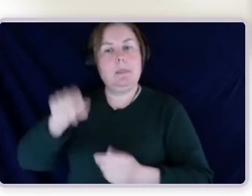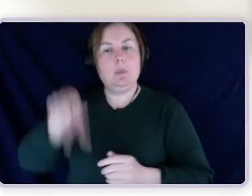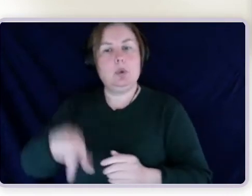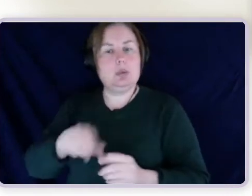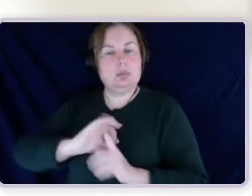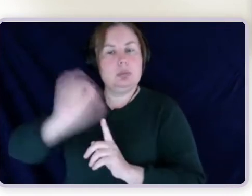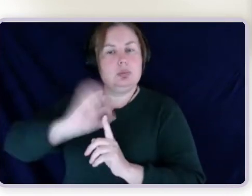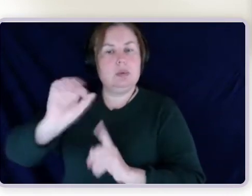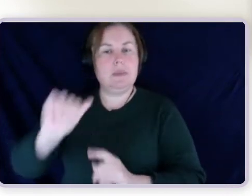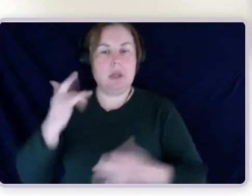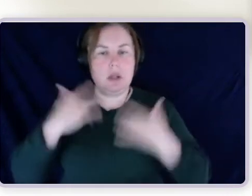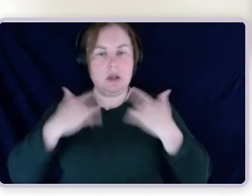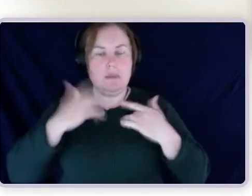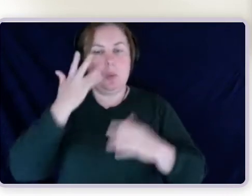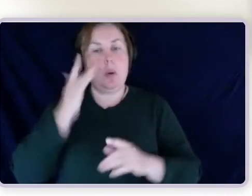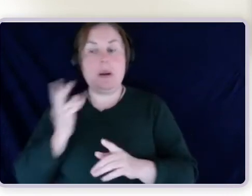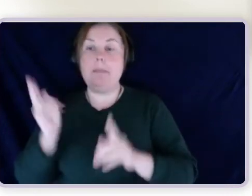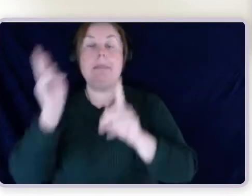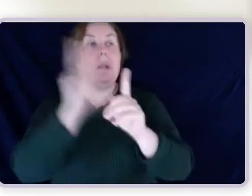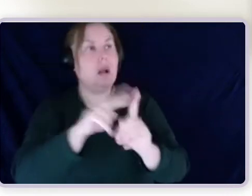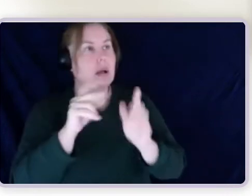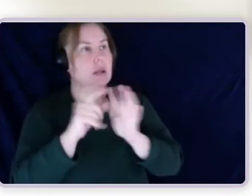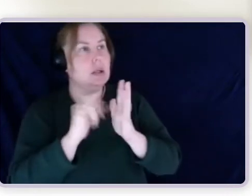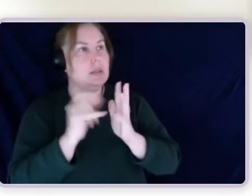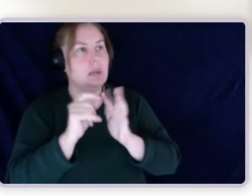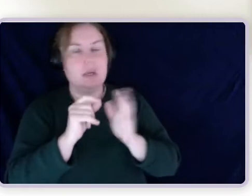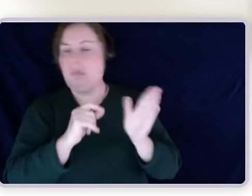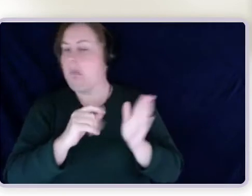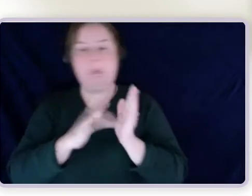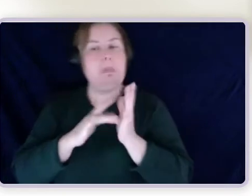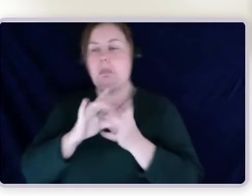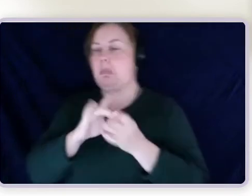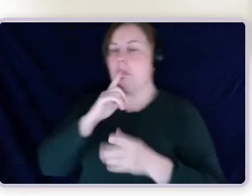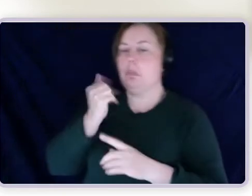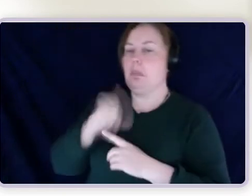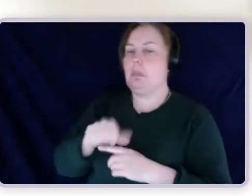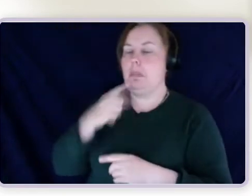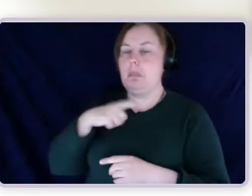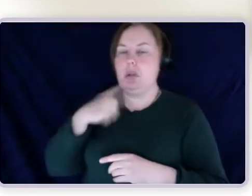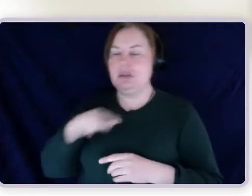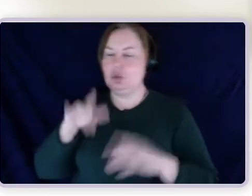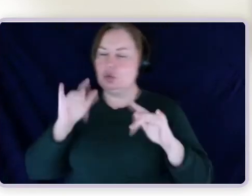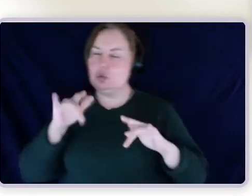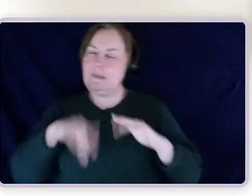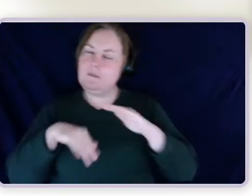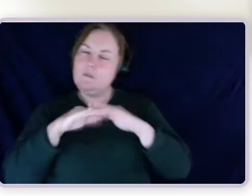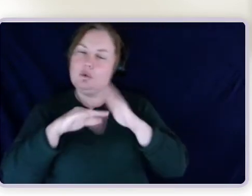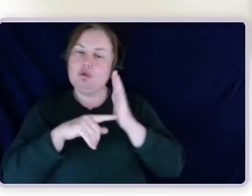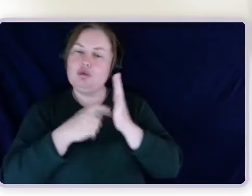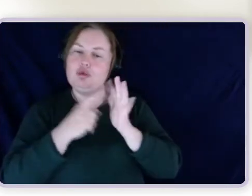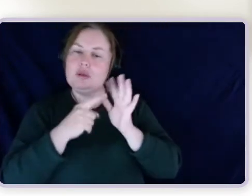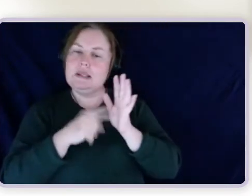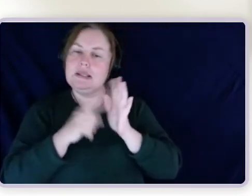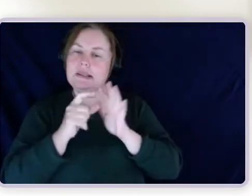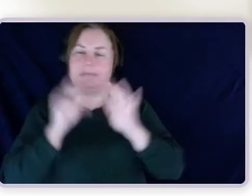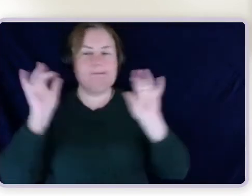applied for the DSP, Centrelink jumped on that and said, this is not fully treated. You've got all these things here that you need to do before we can